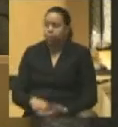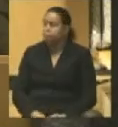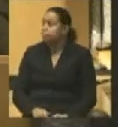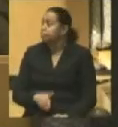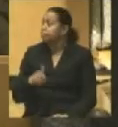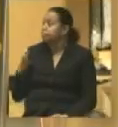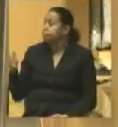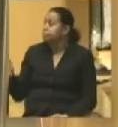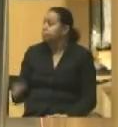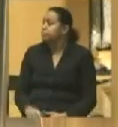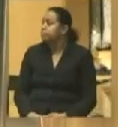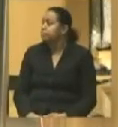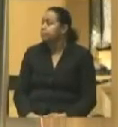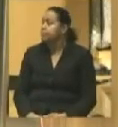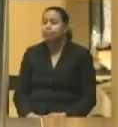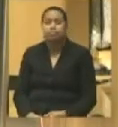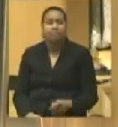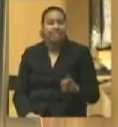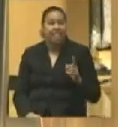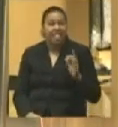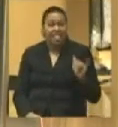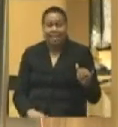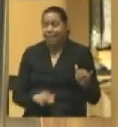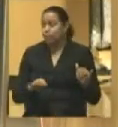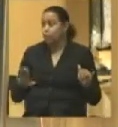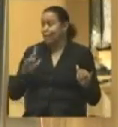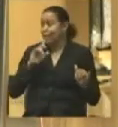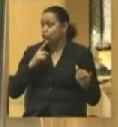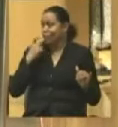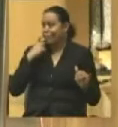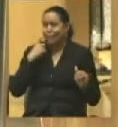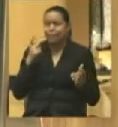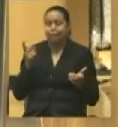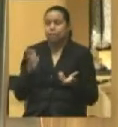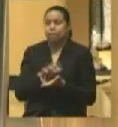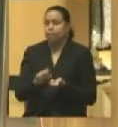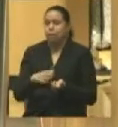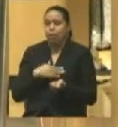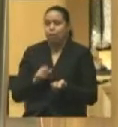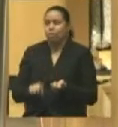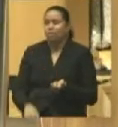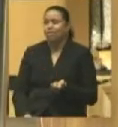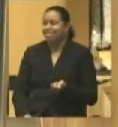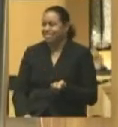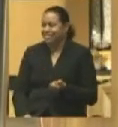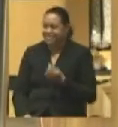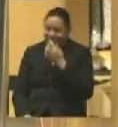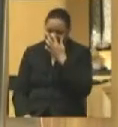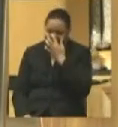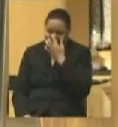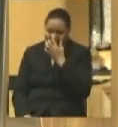You have that question and your answer is basically torpedoed my own question to some